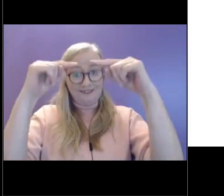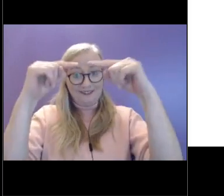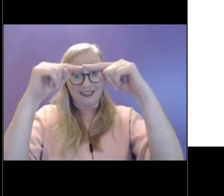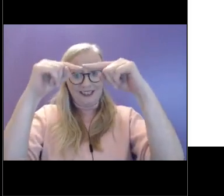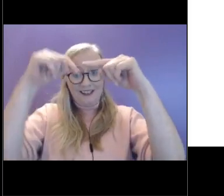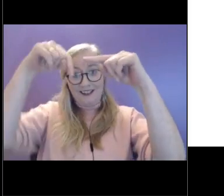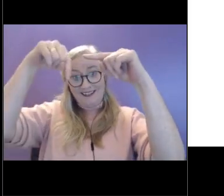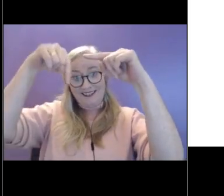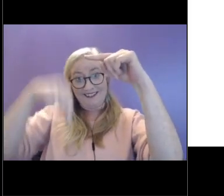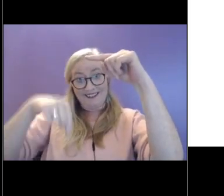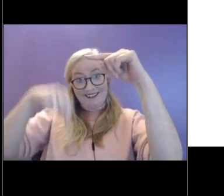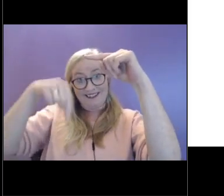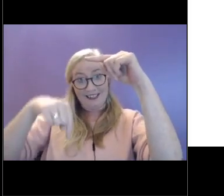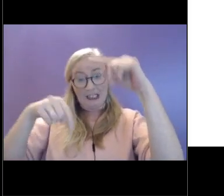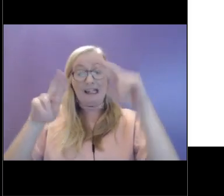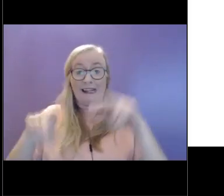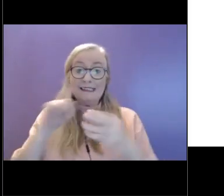exhaustion.